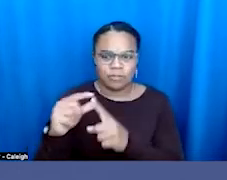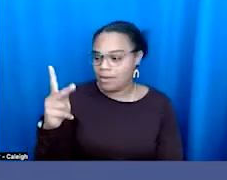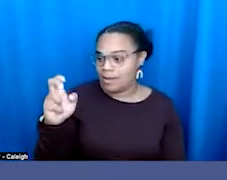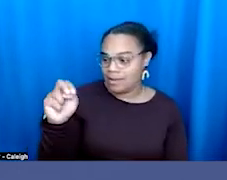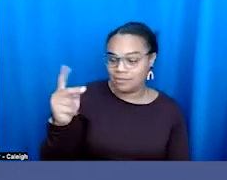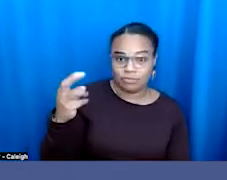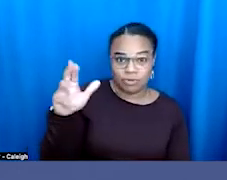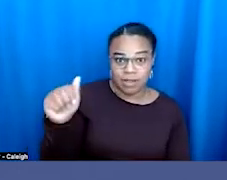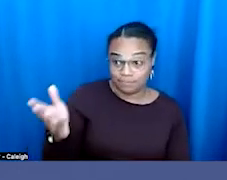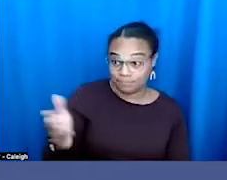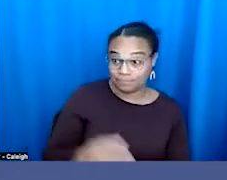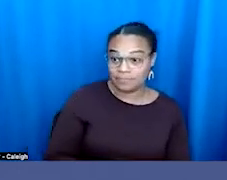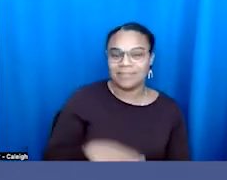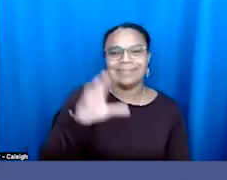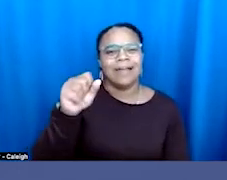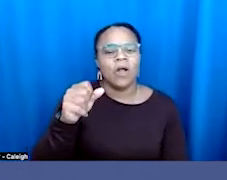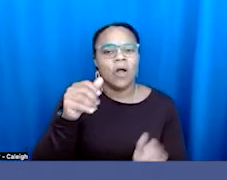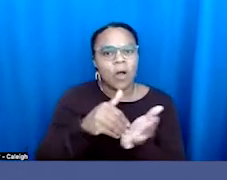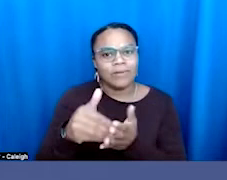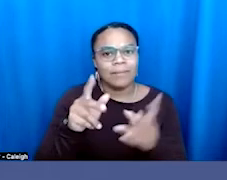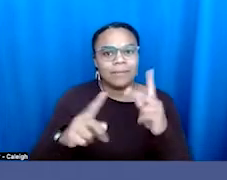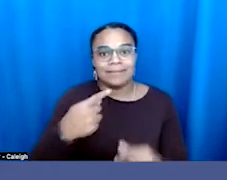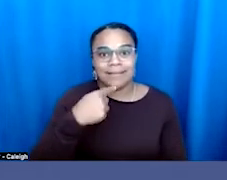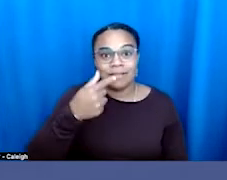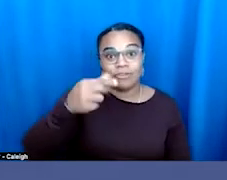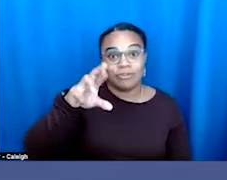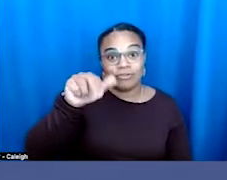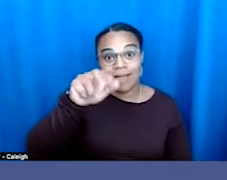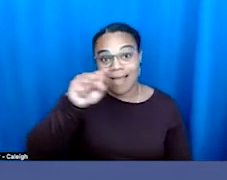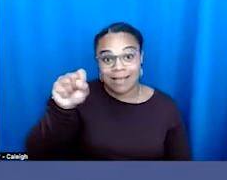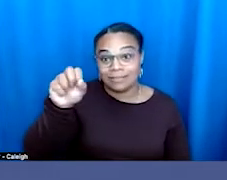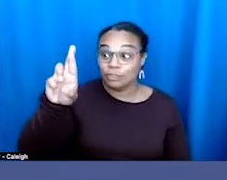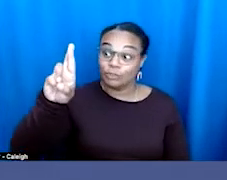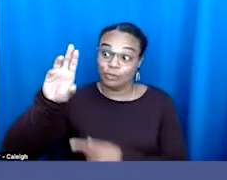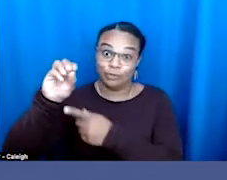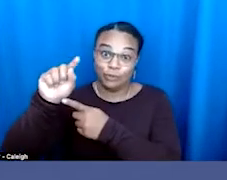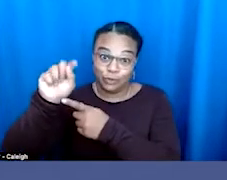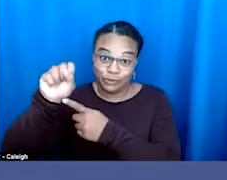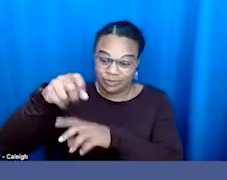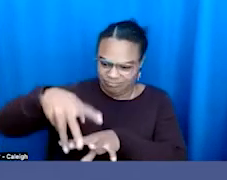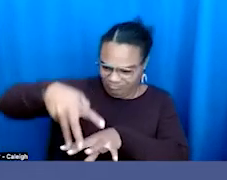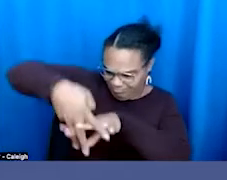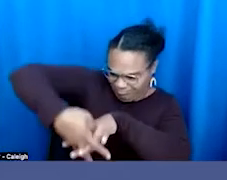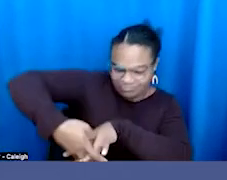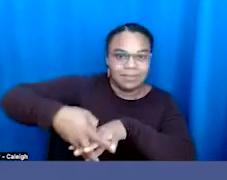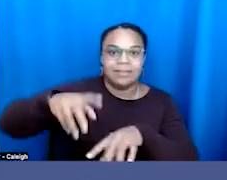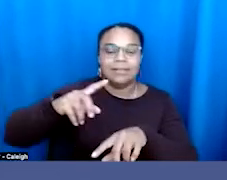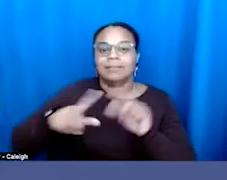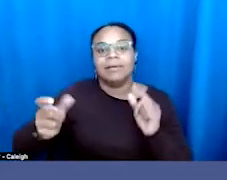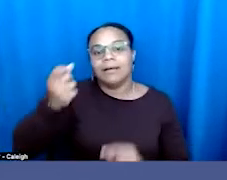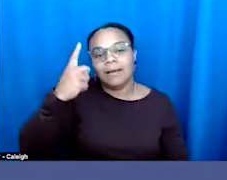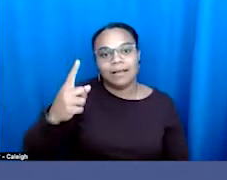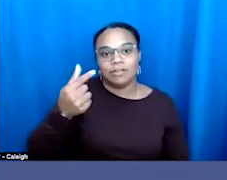Sure. A lot of times people say grassroots because we're talking about the base level. The grass top is the people who are in the